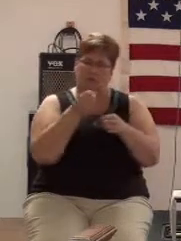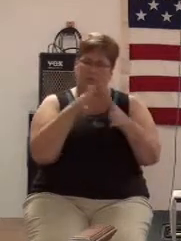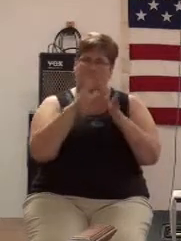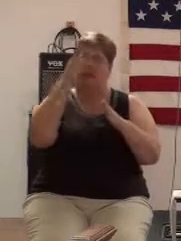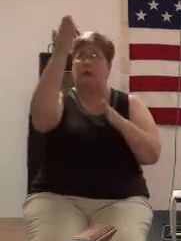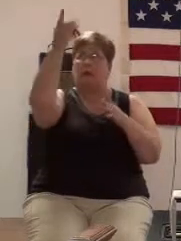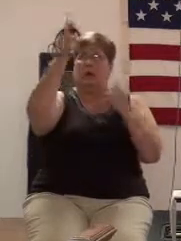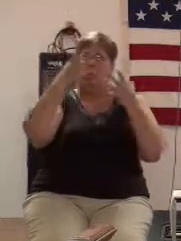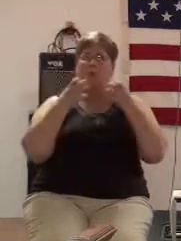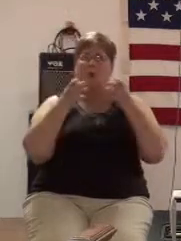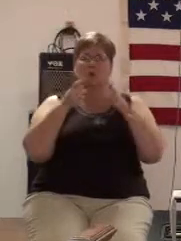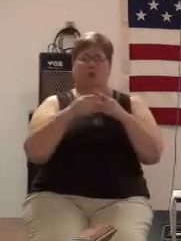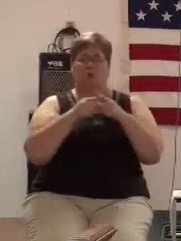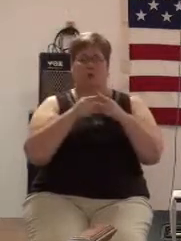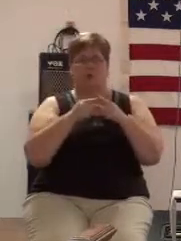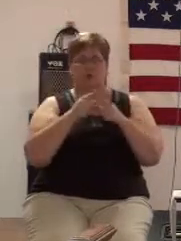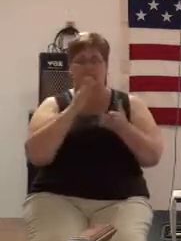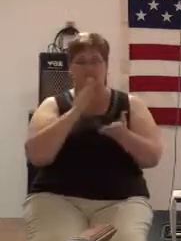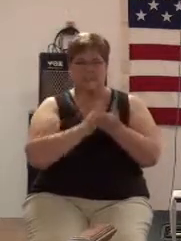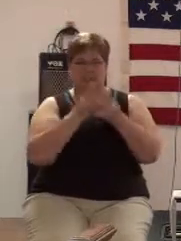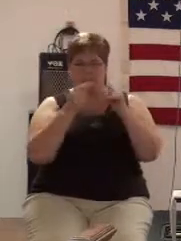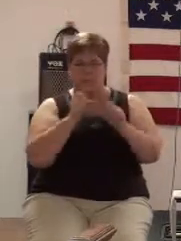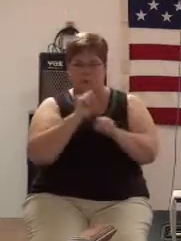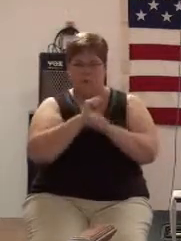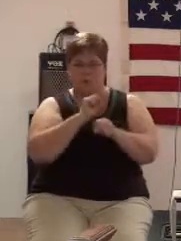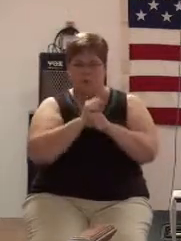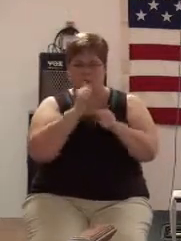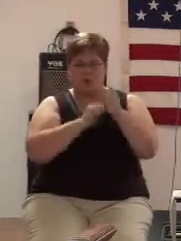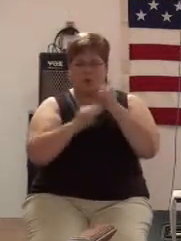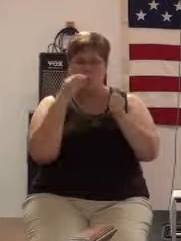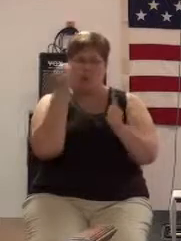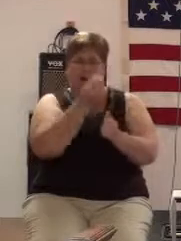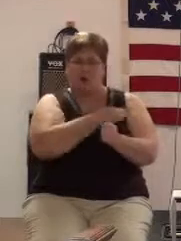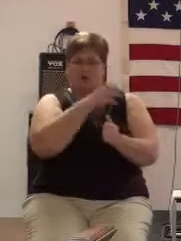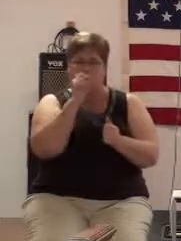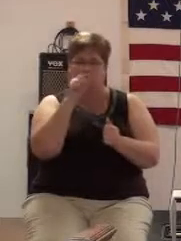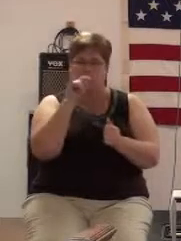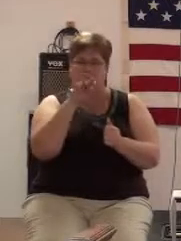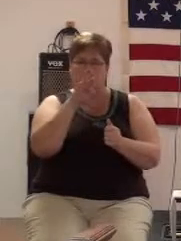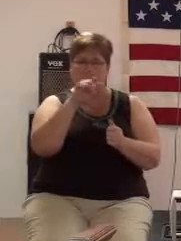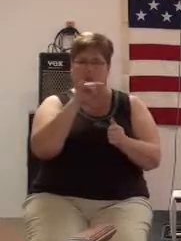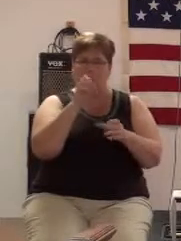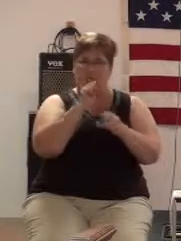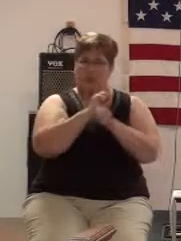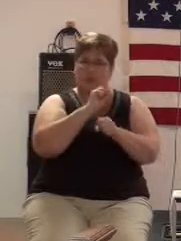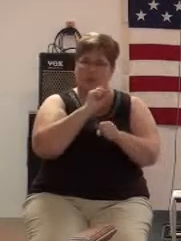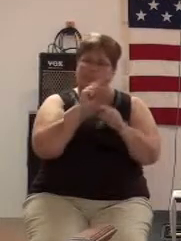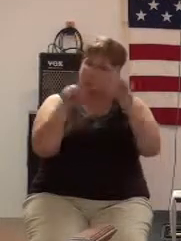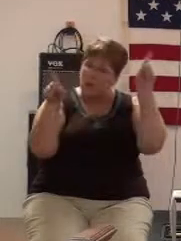we're trying to work under our stability but work under His power